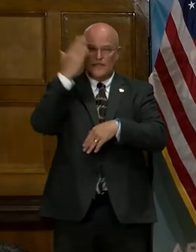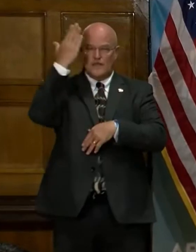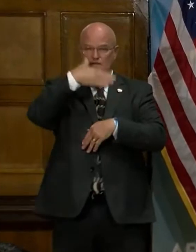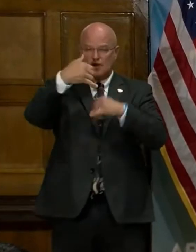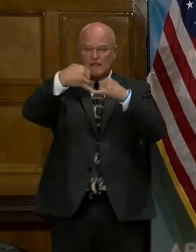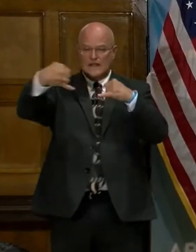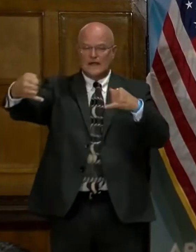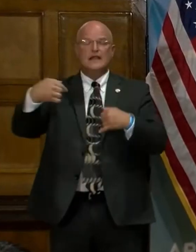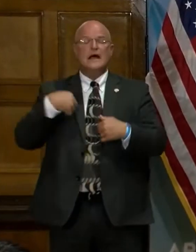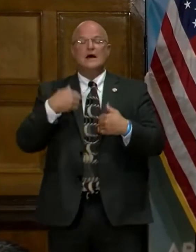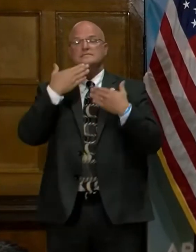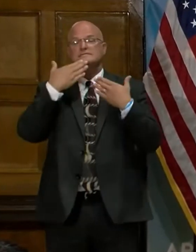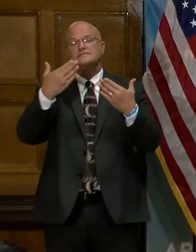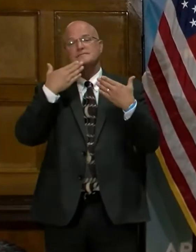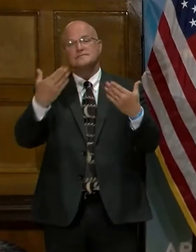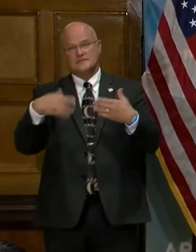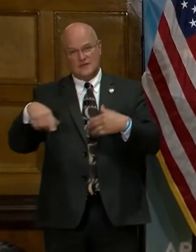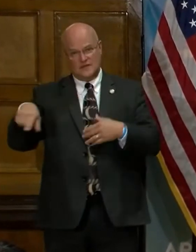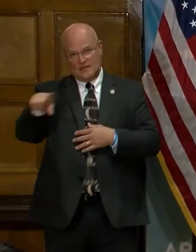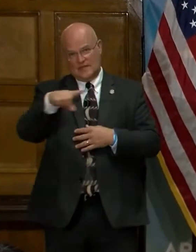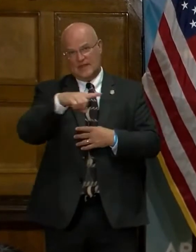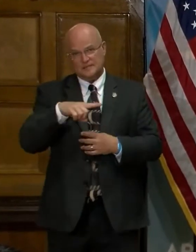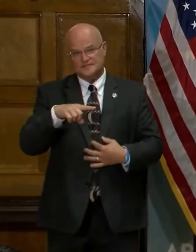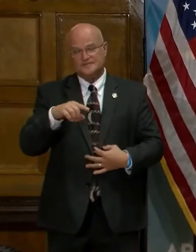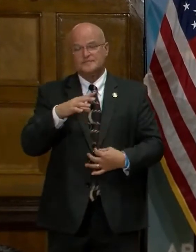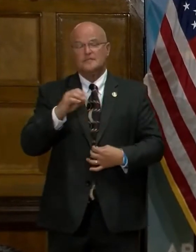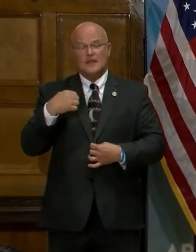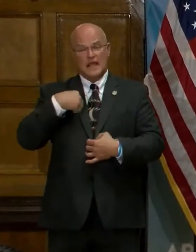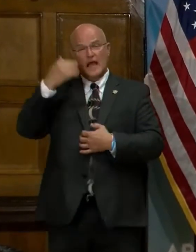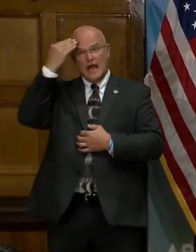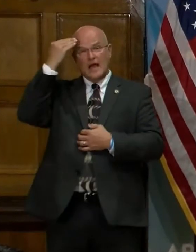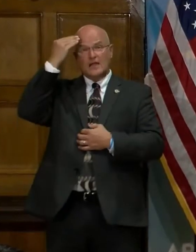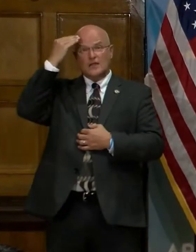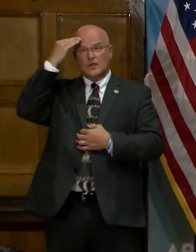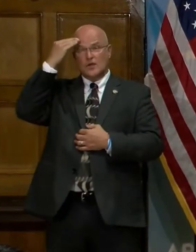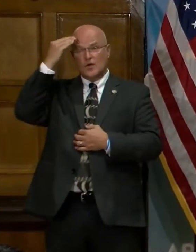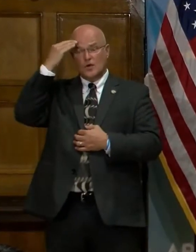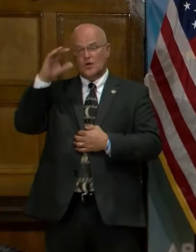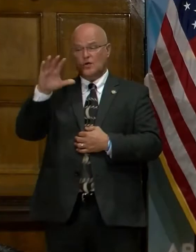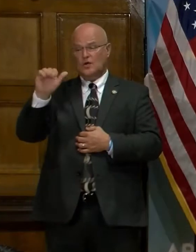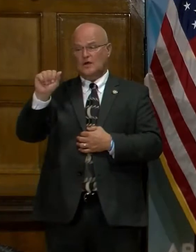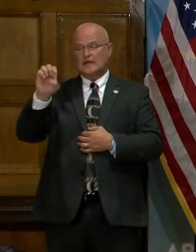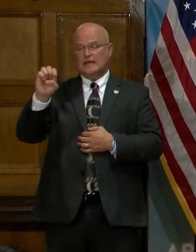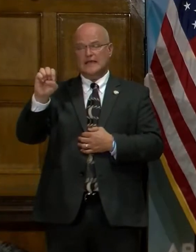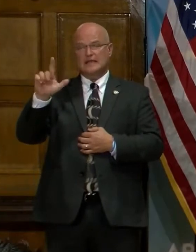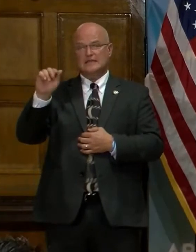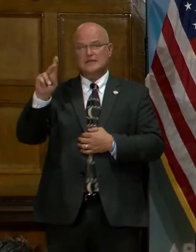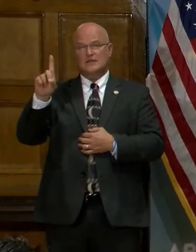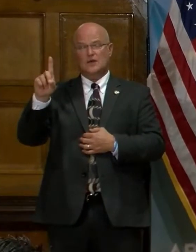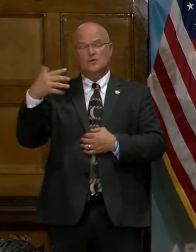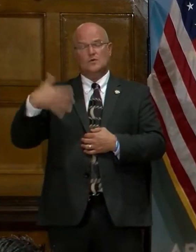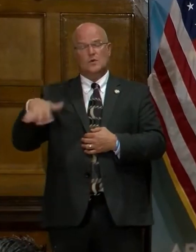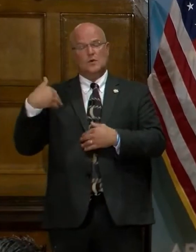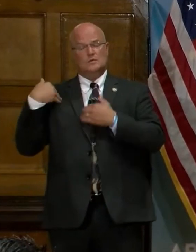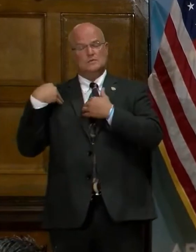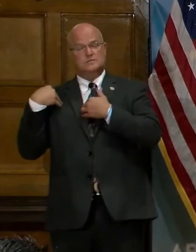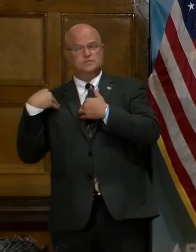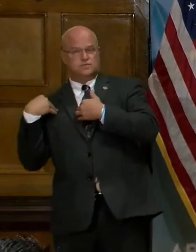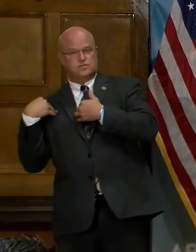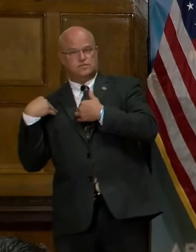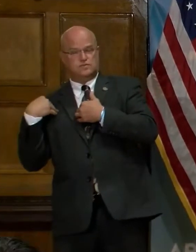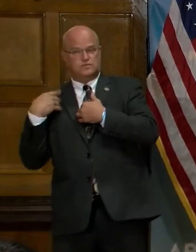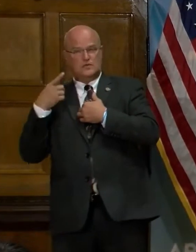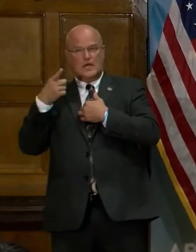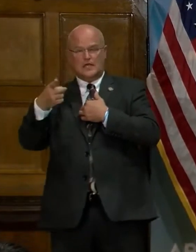And I want to express my appreciation to them. And I know that the caseload is heavy, and you're carrying the